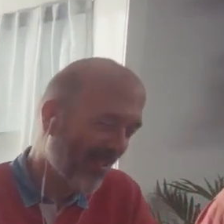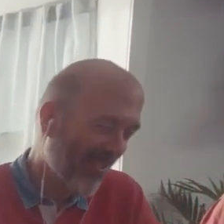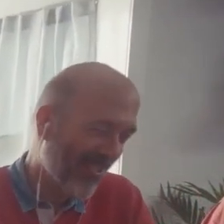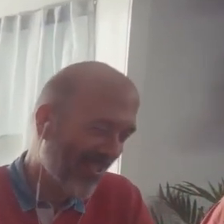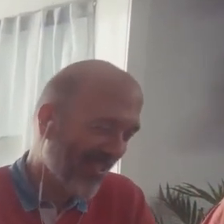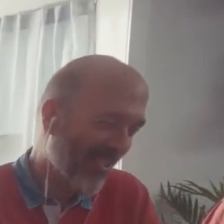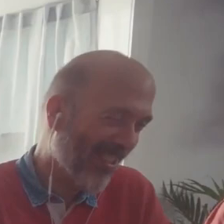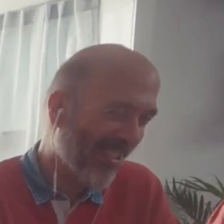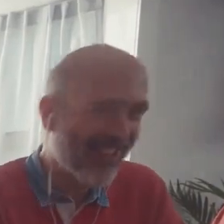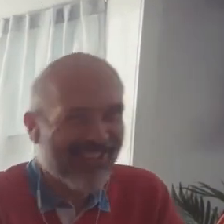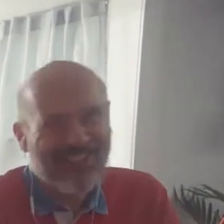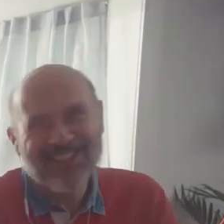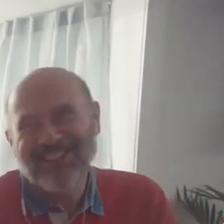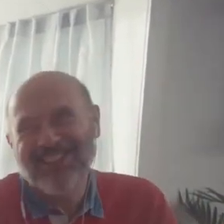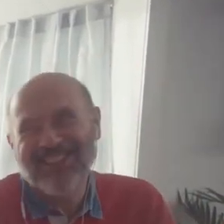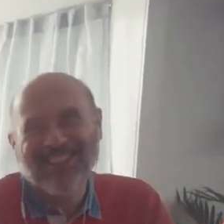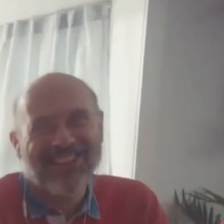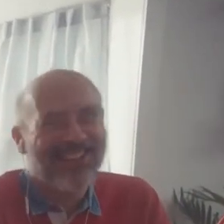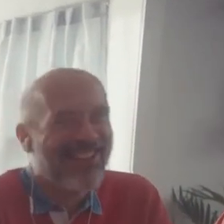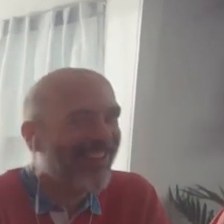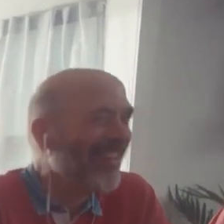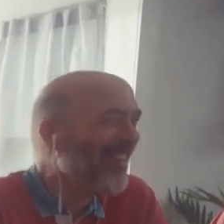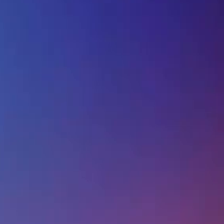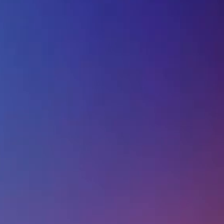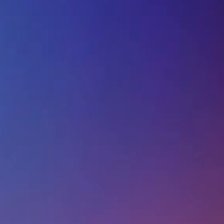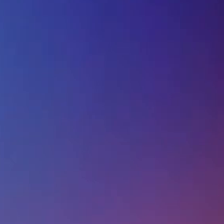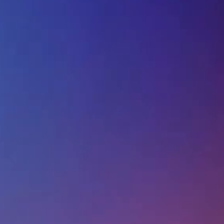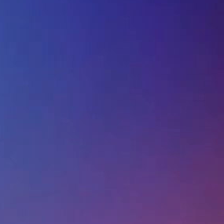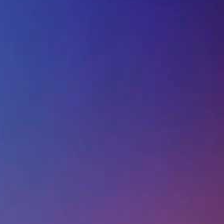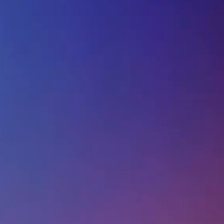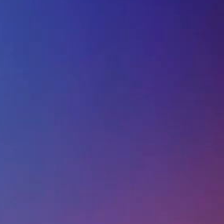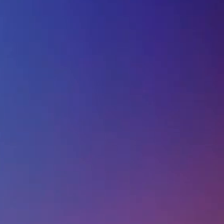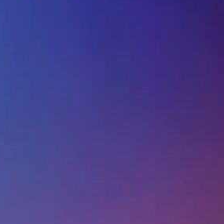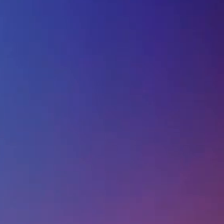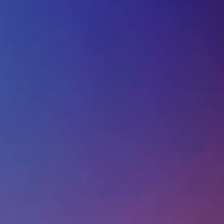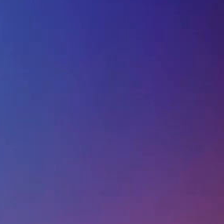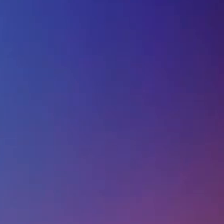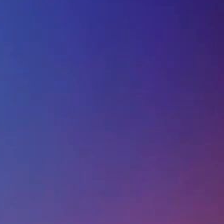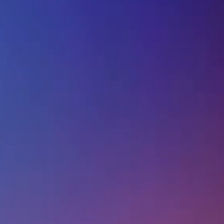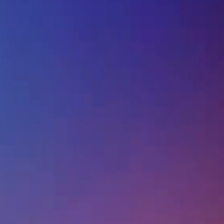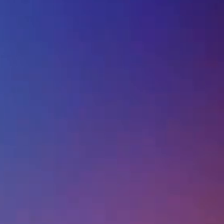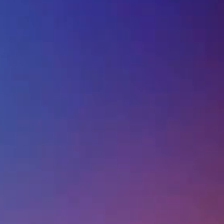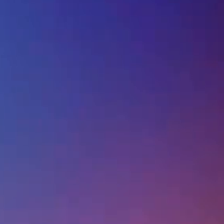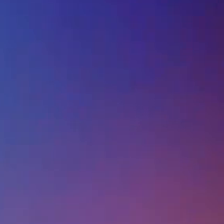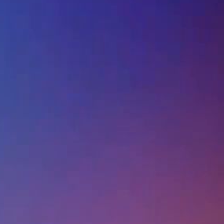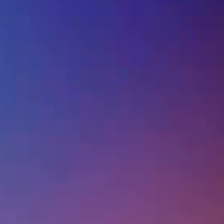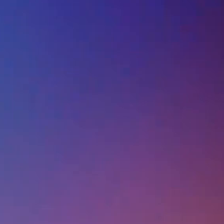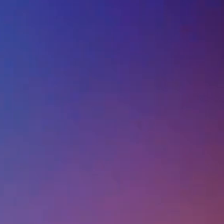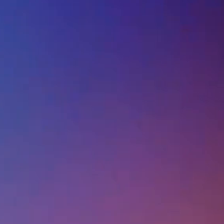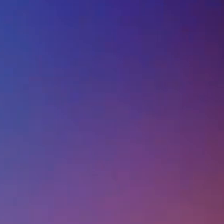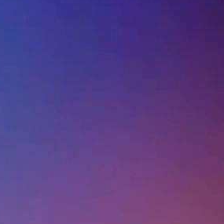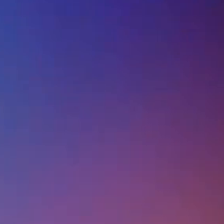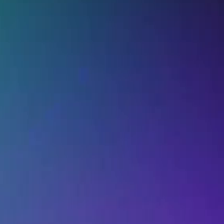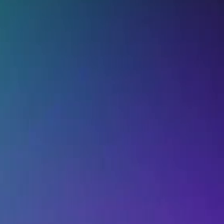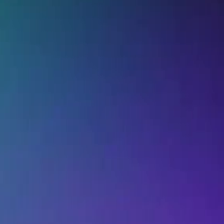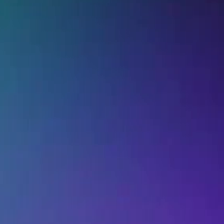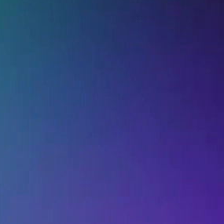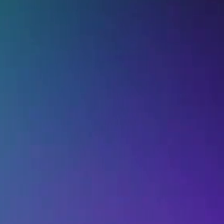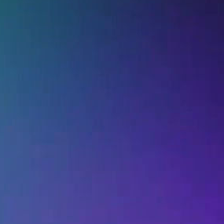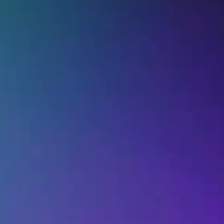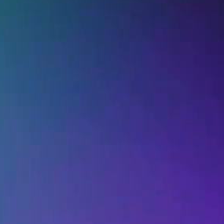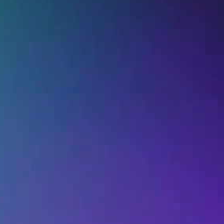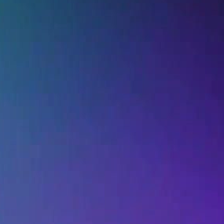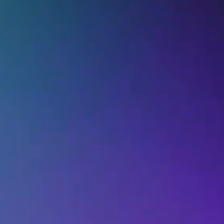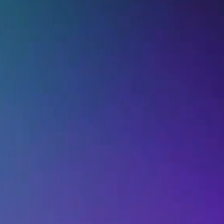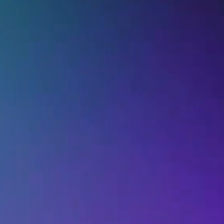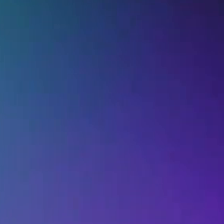Hairless Nuts. Like I said, at the end of the day, it's all about having fun and beating Nick. Kiss